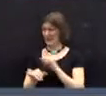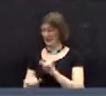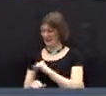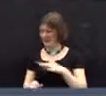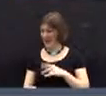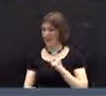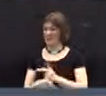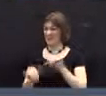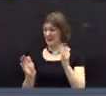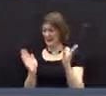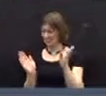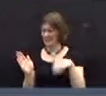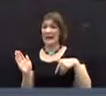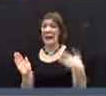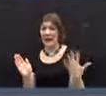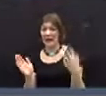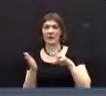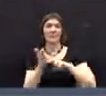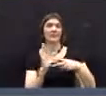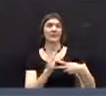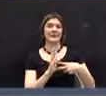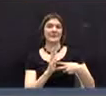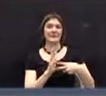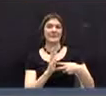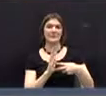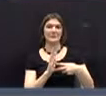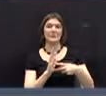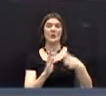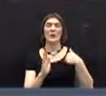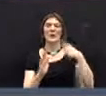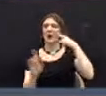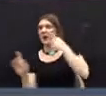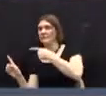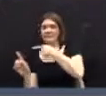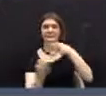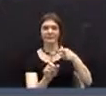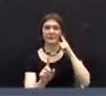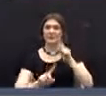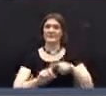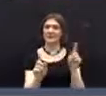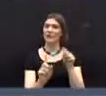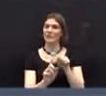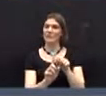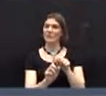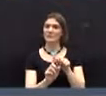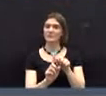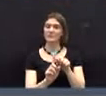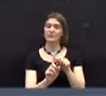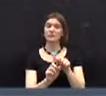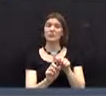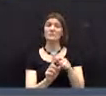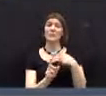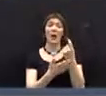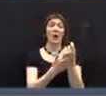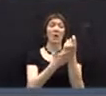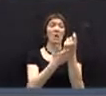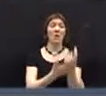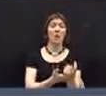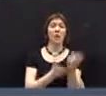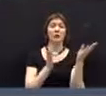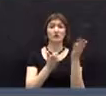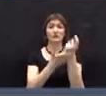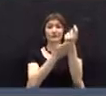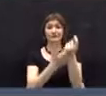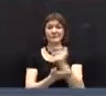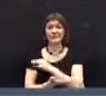As a result, we took a different approach from cutting services and